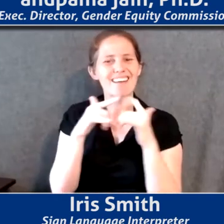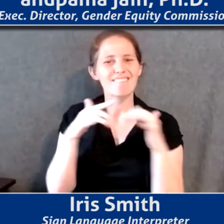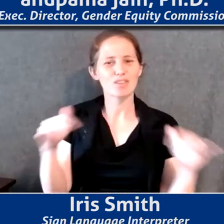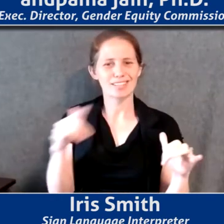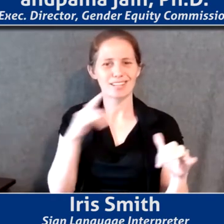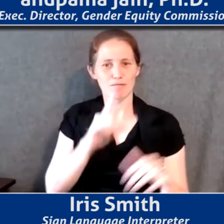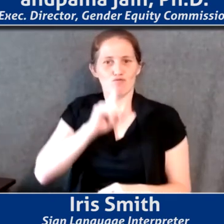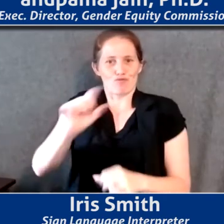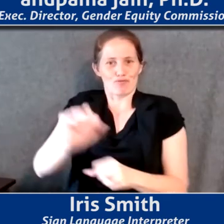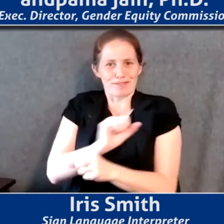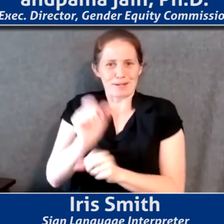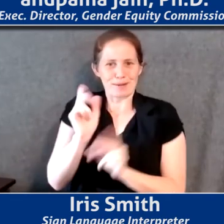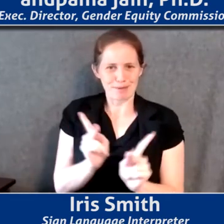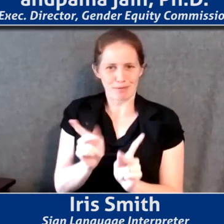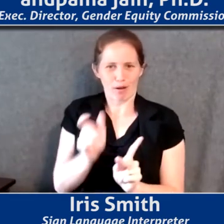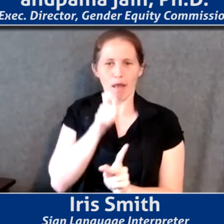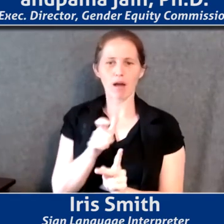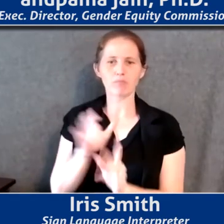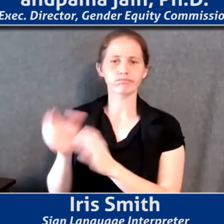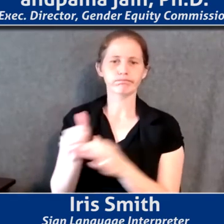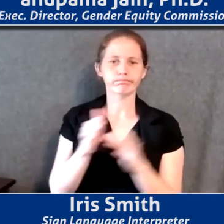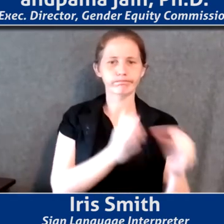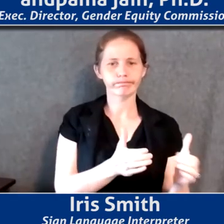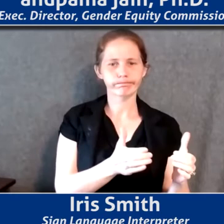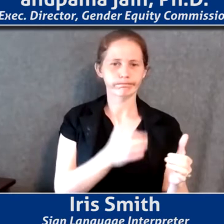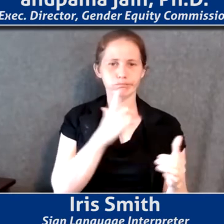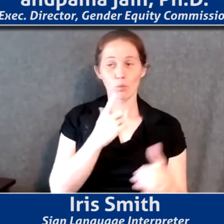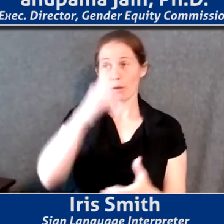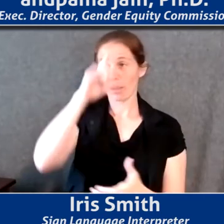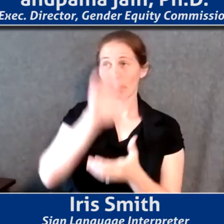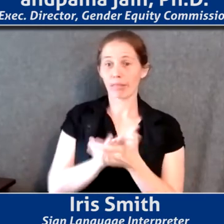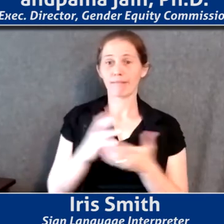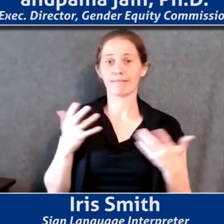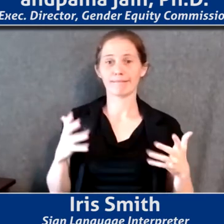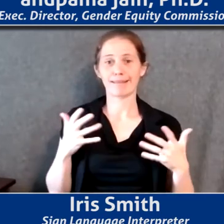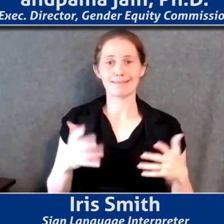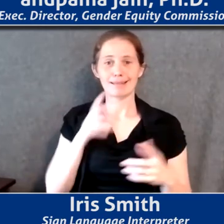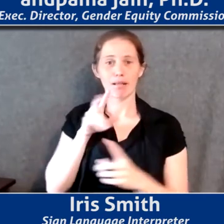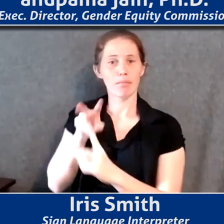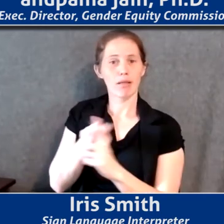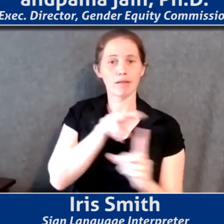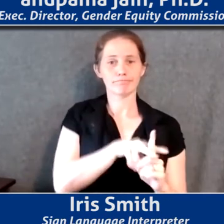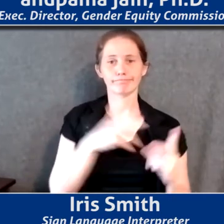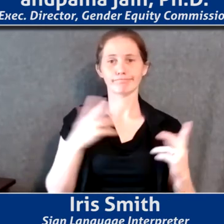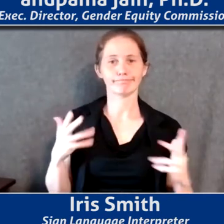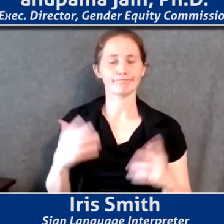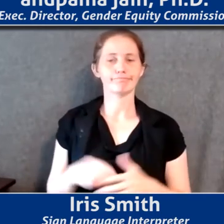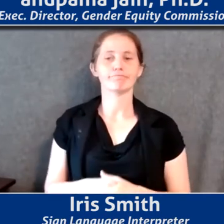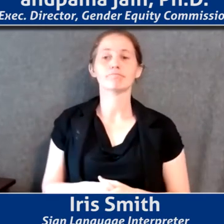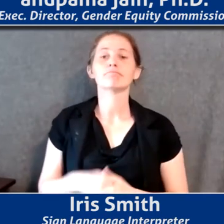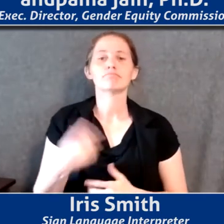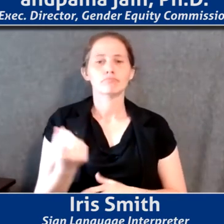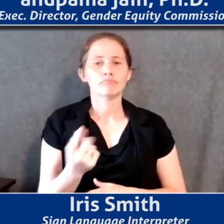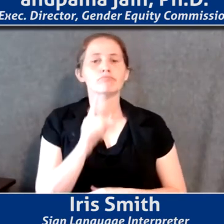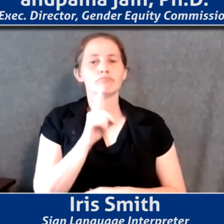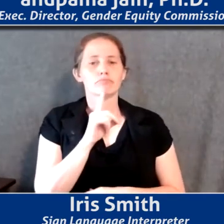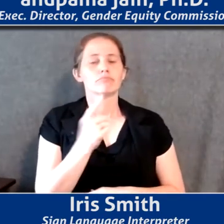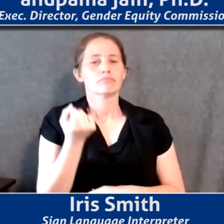as compared to the categories we might believe apply to them. Sure. And so